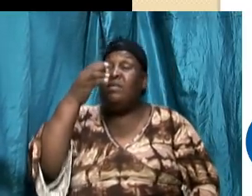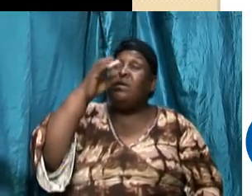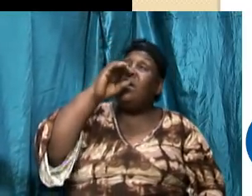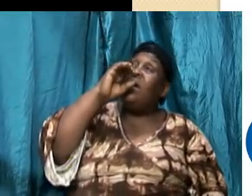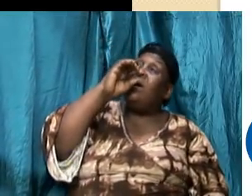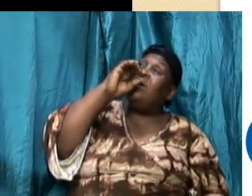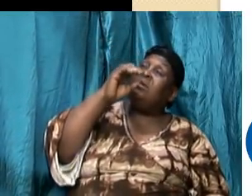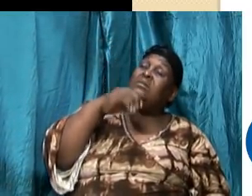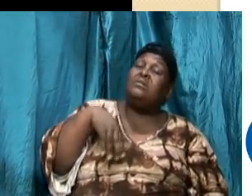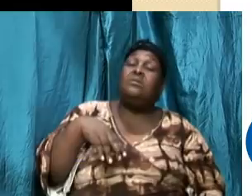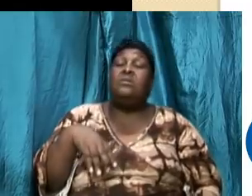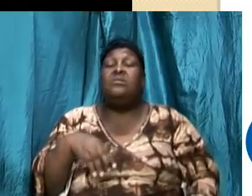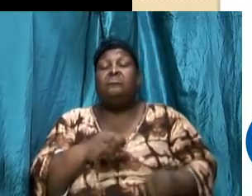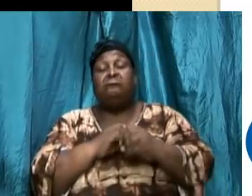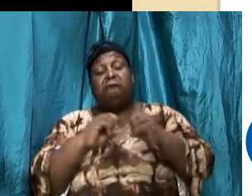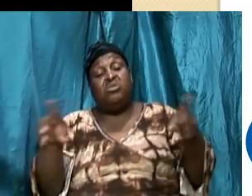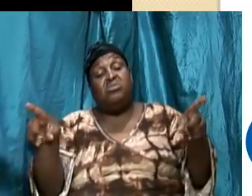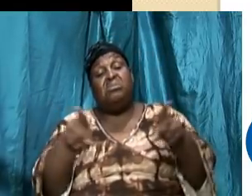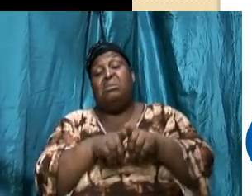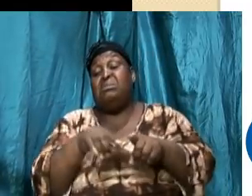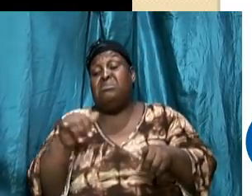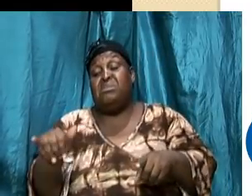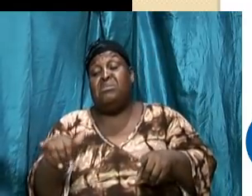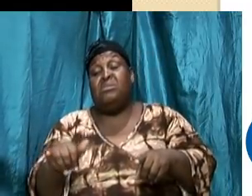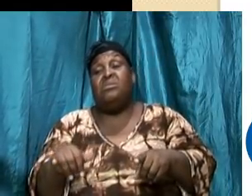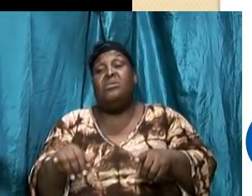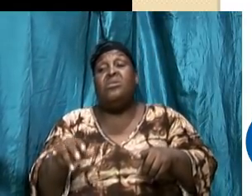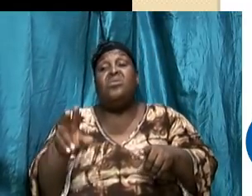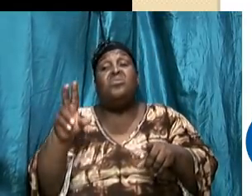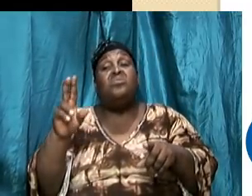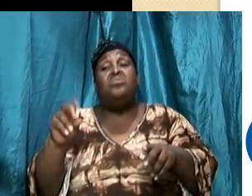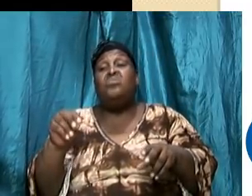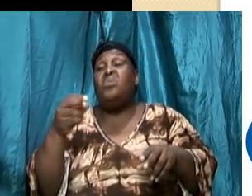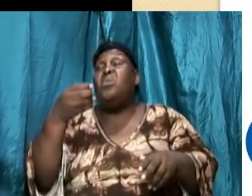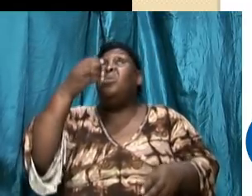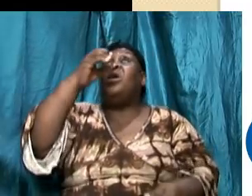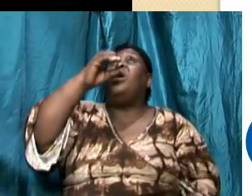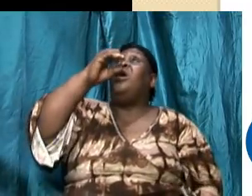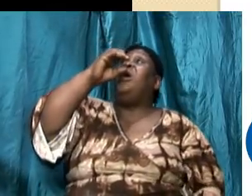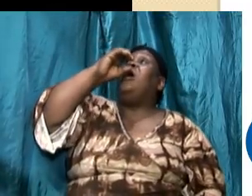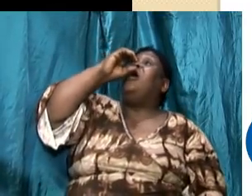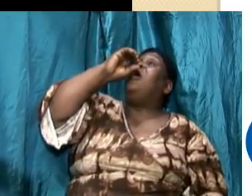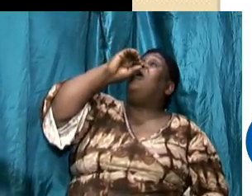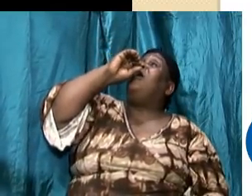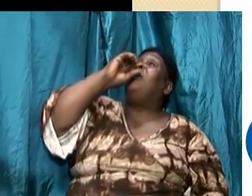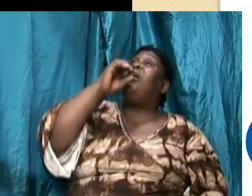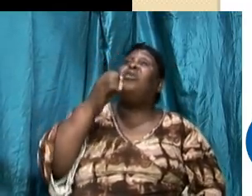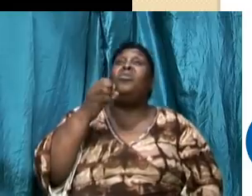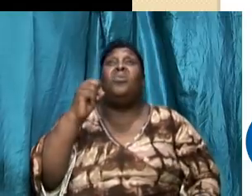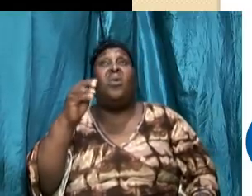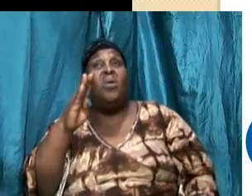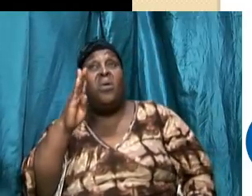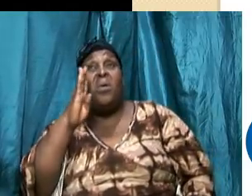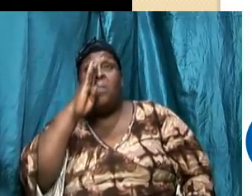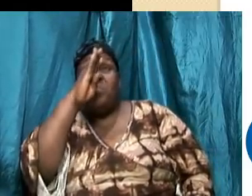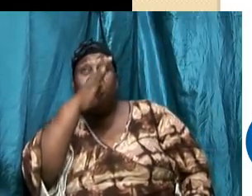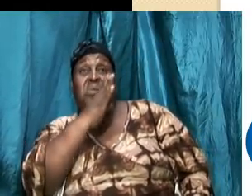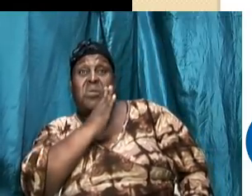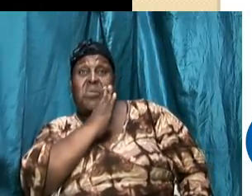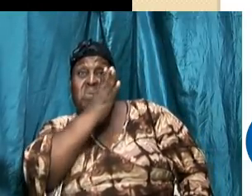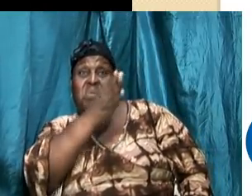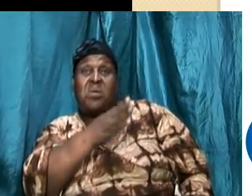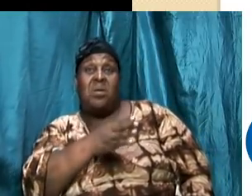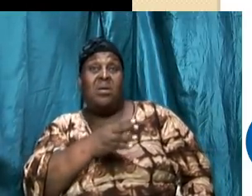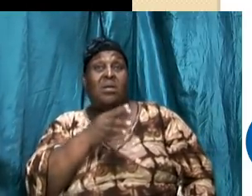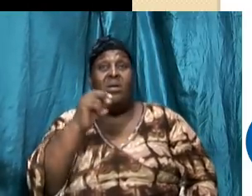Campari not like that no Johnny Walker black never feel for it again once we got saved it's like the